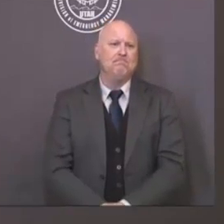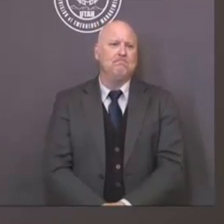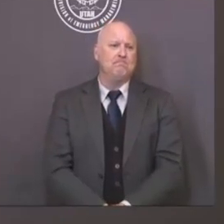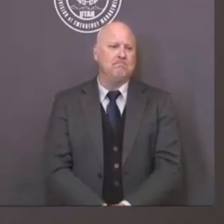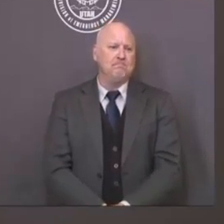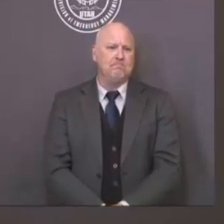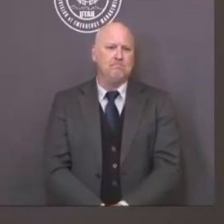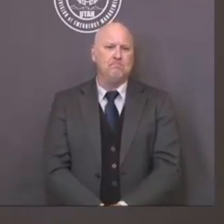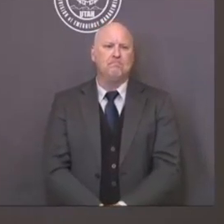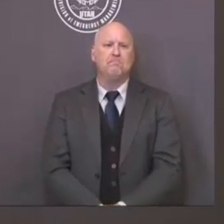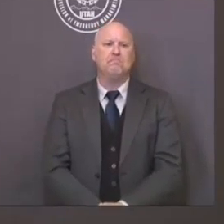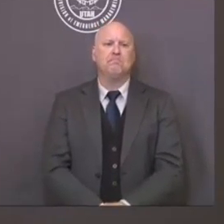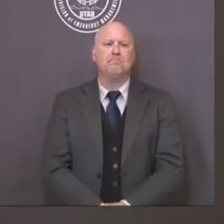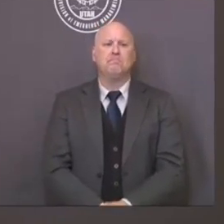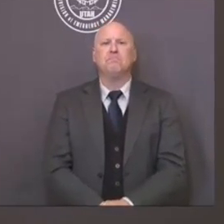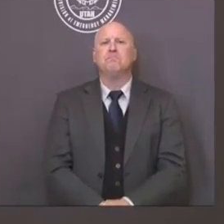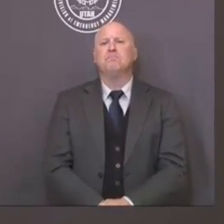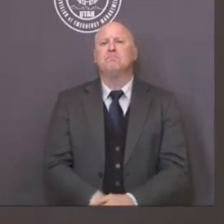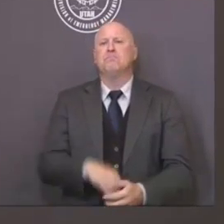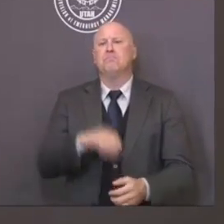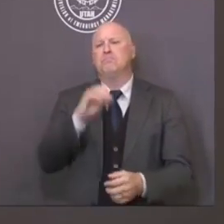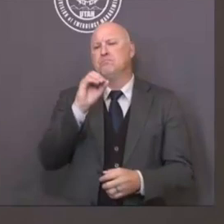Thank you,